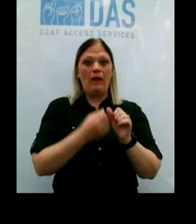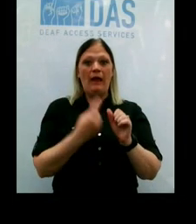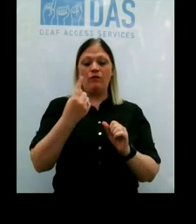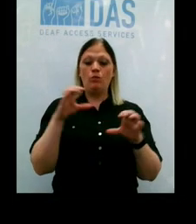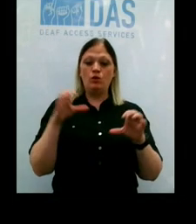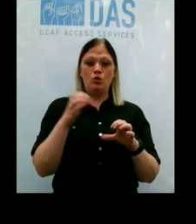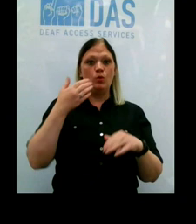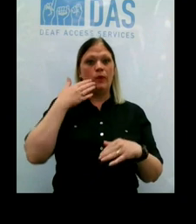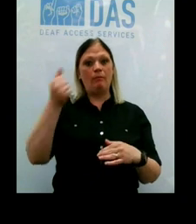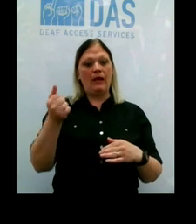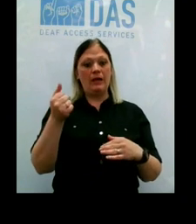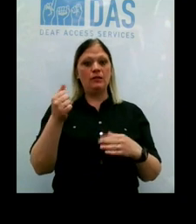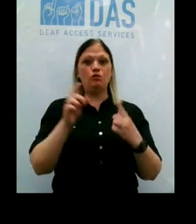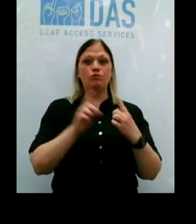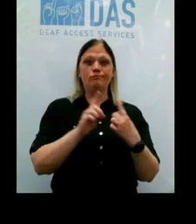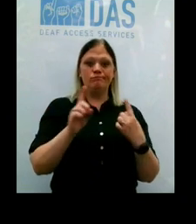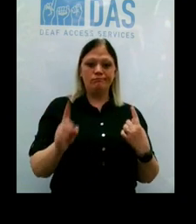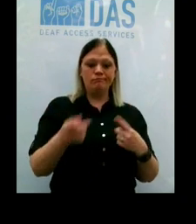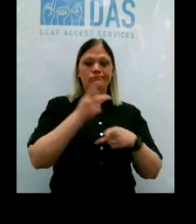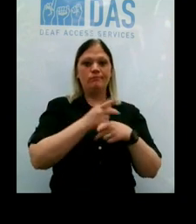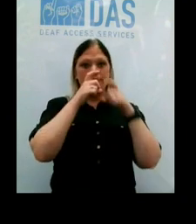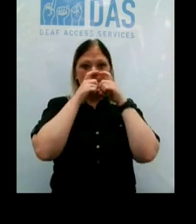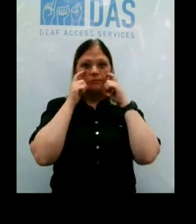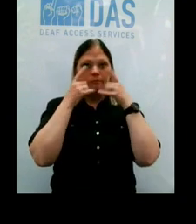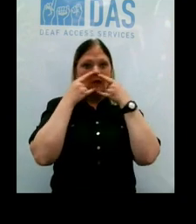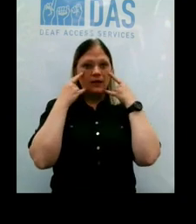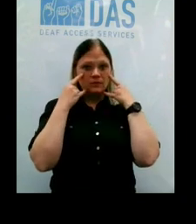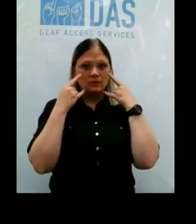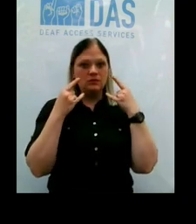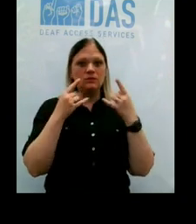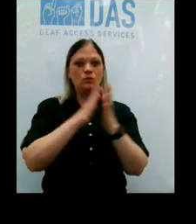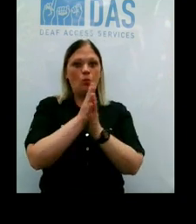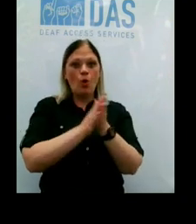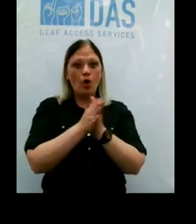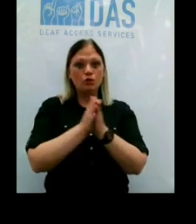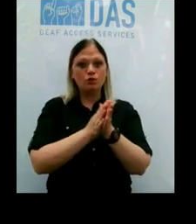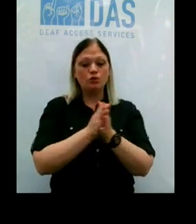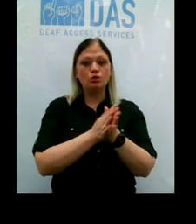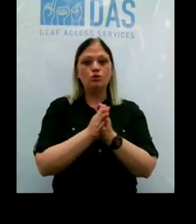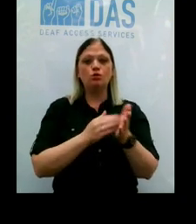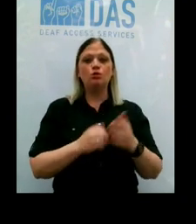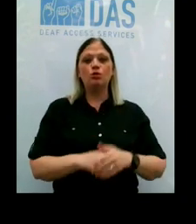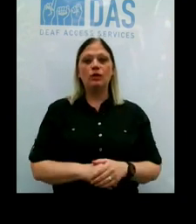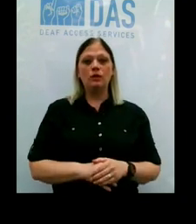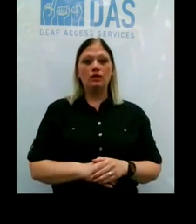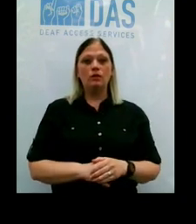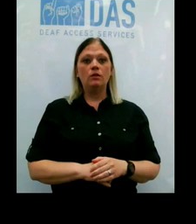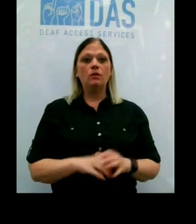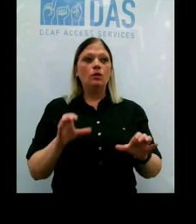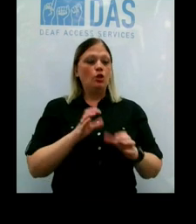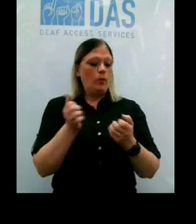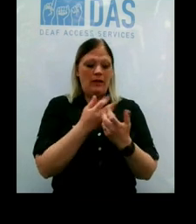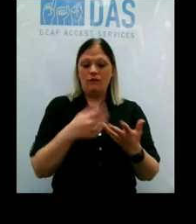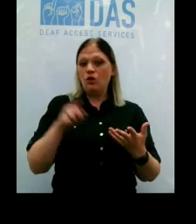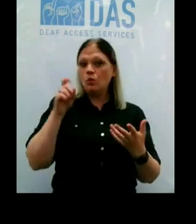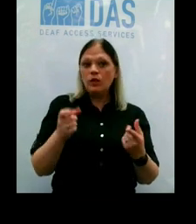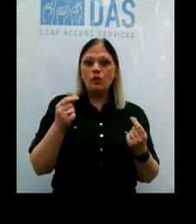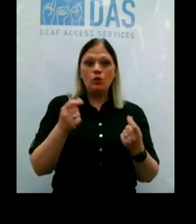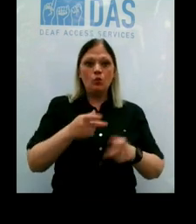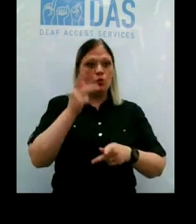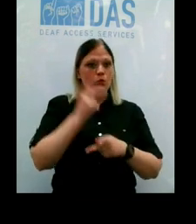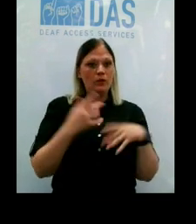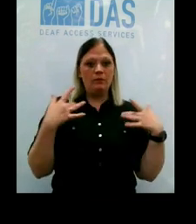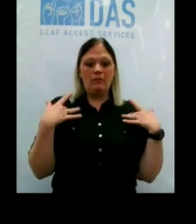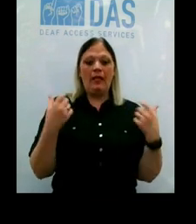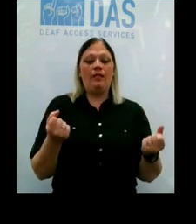the social distance, keeping their masks on and washing their hands and, you know, doing what we need to do to stay healthy